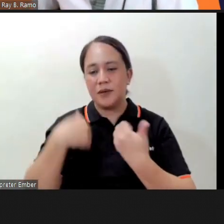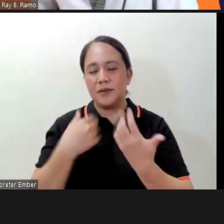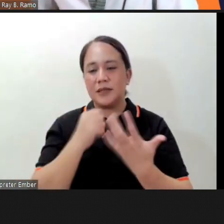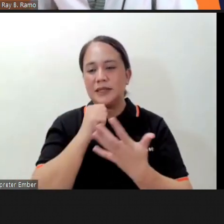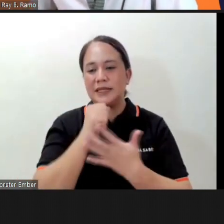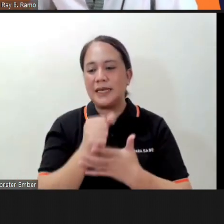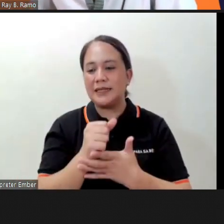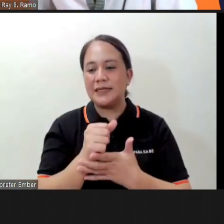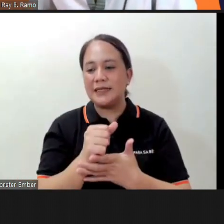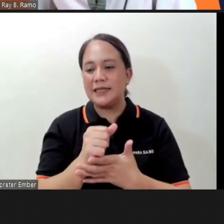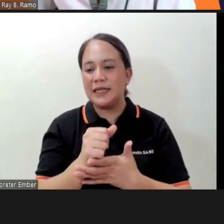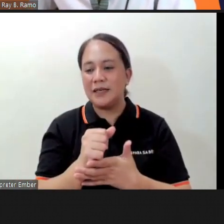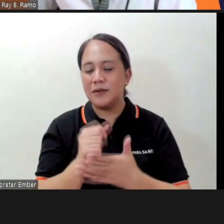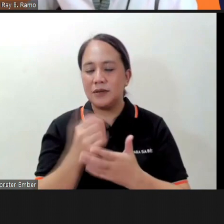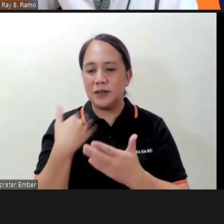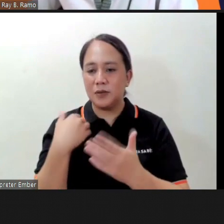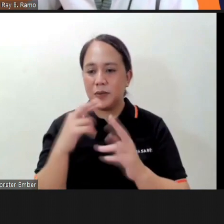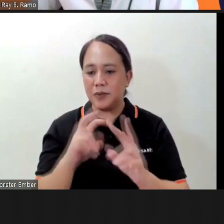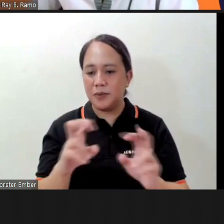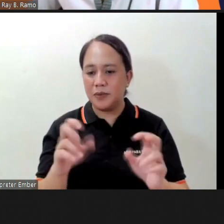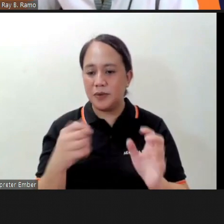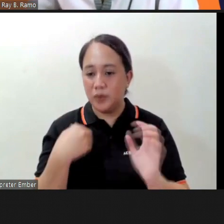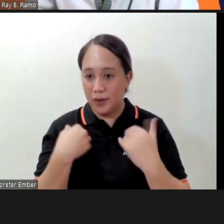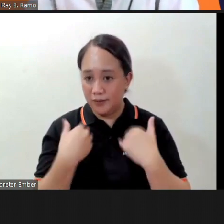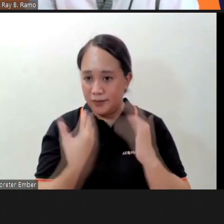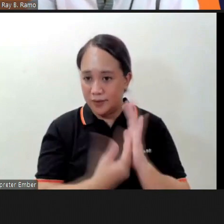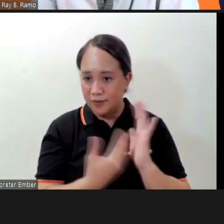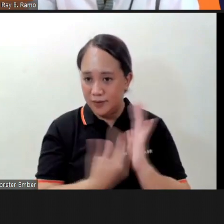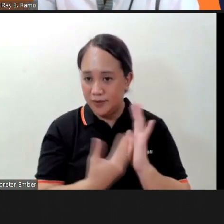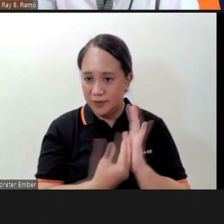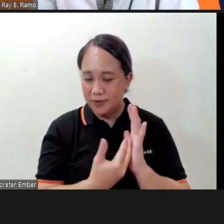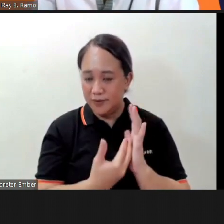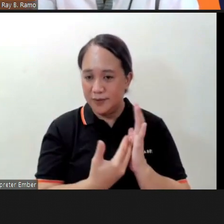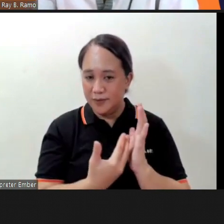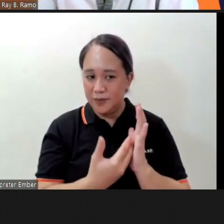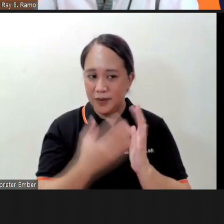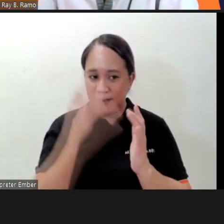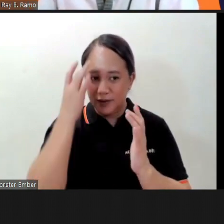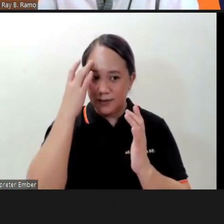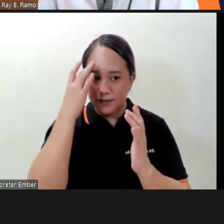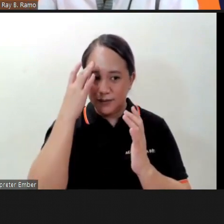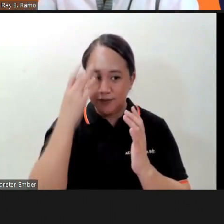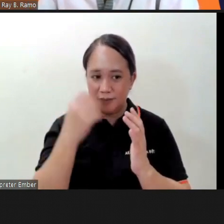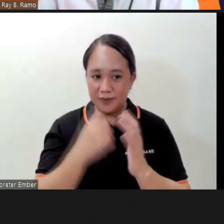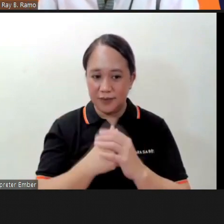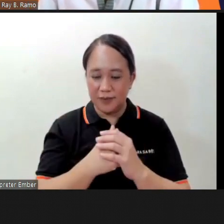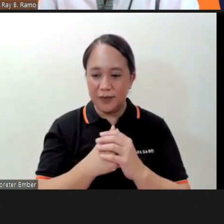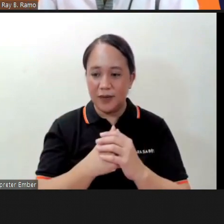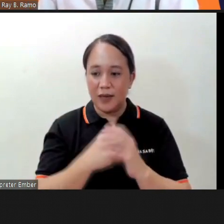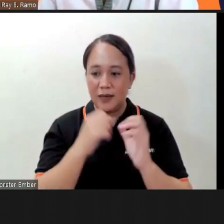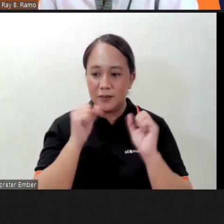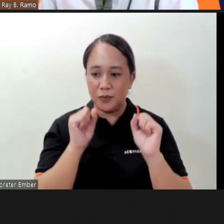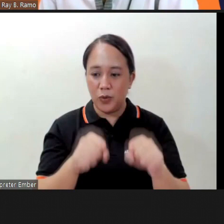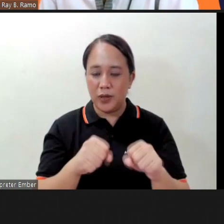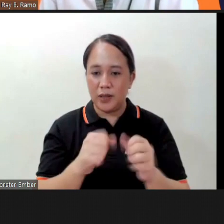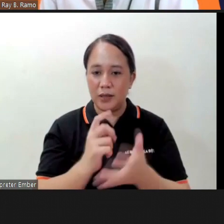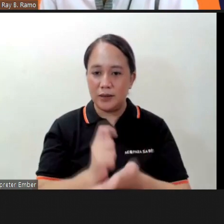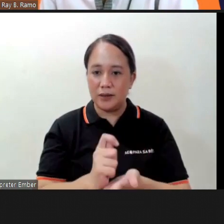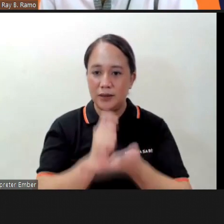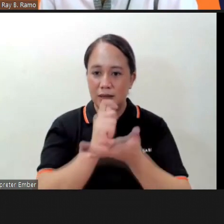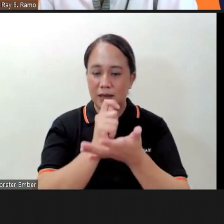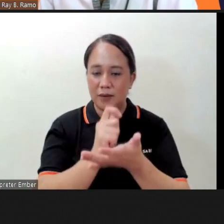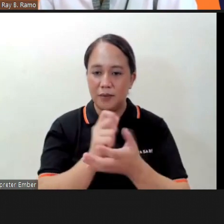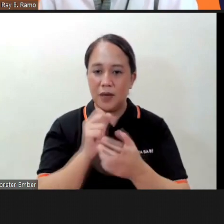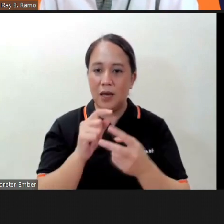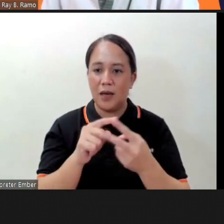studied to have evidence so mindfulness it can be a therapy so there are